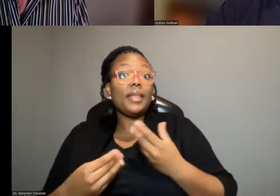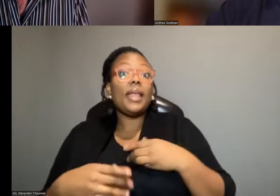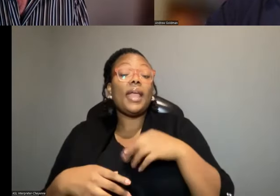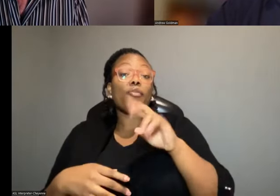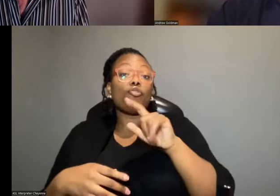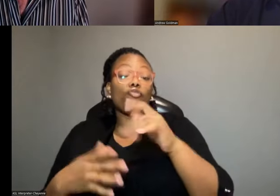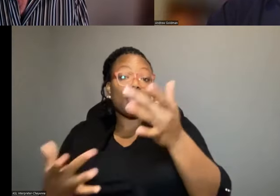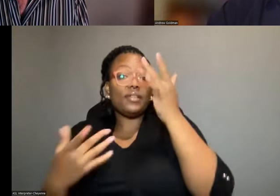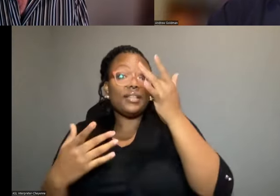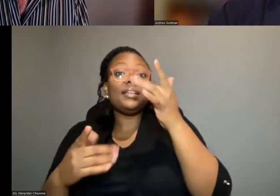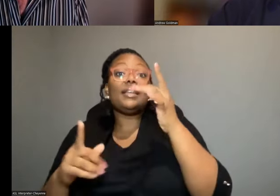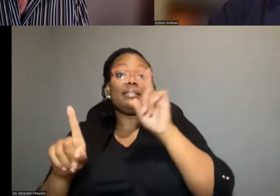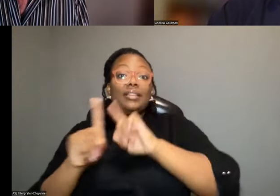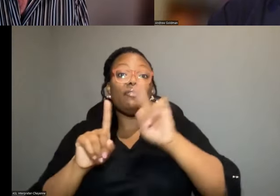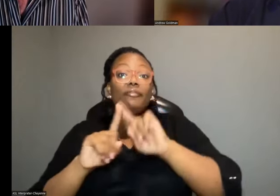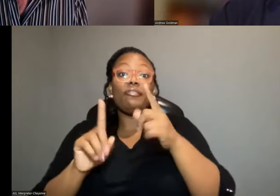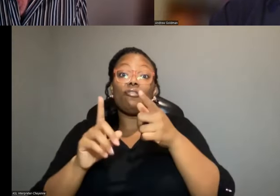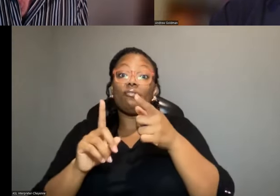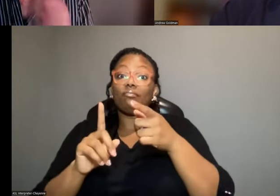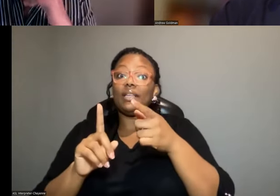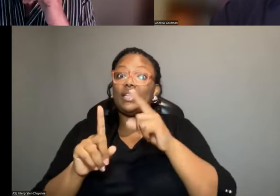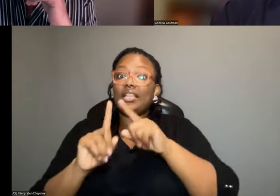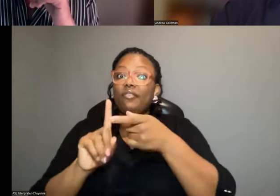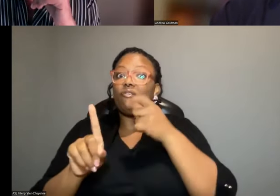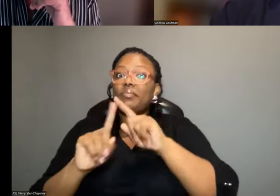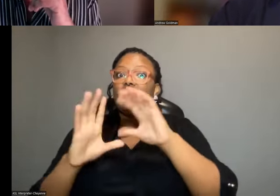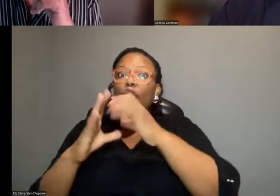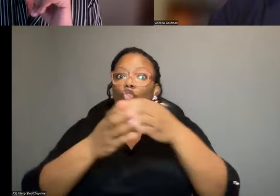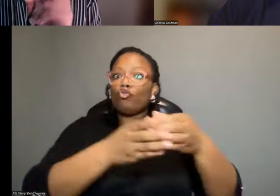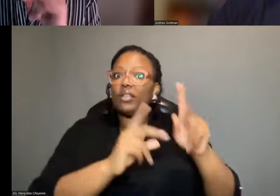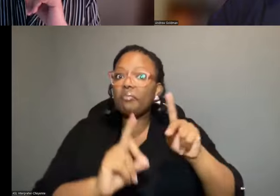differs with different ethnic groups as you're have you been able to?